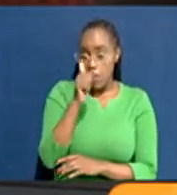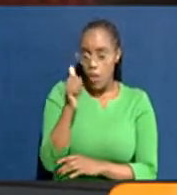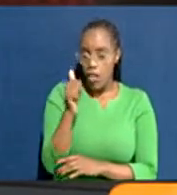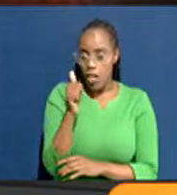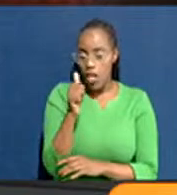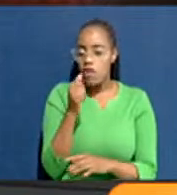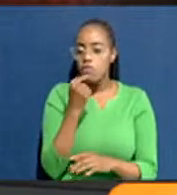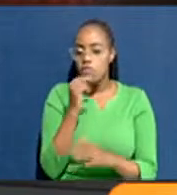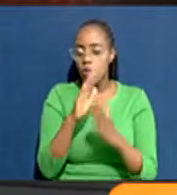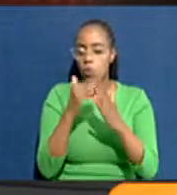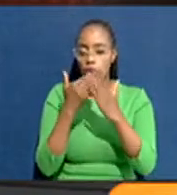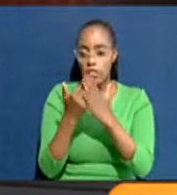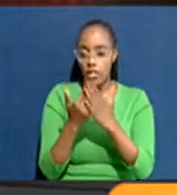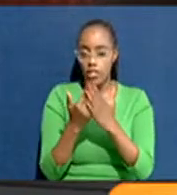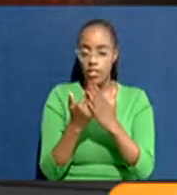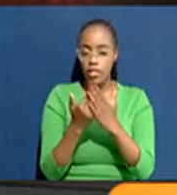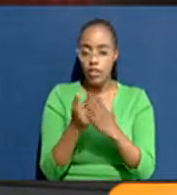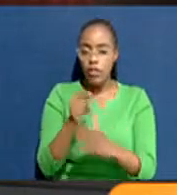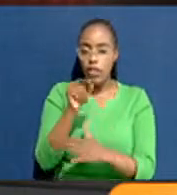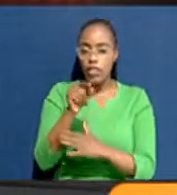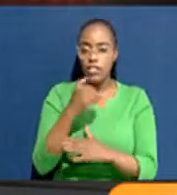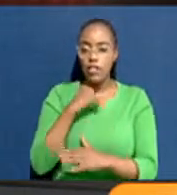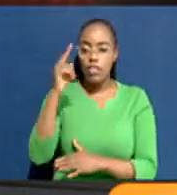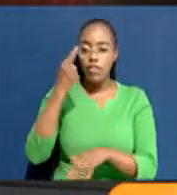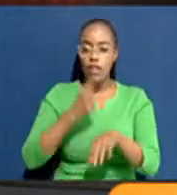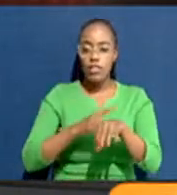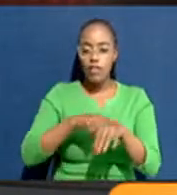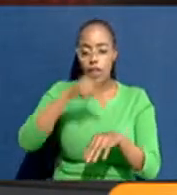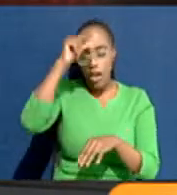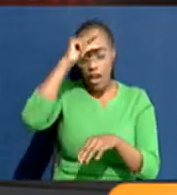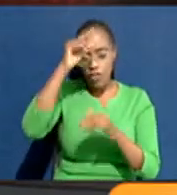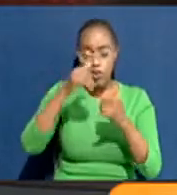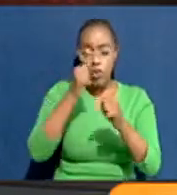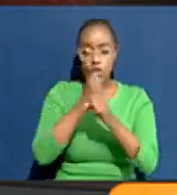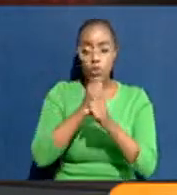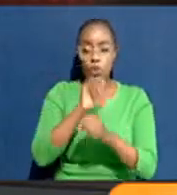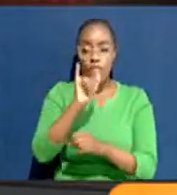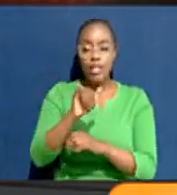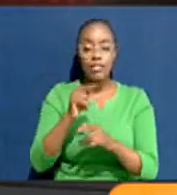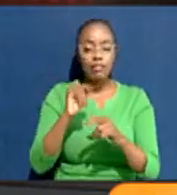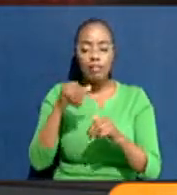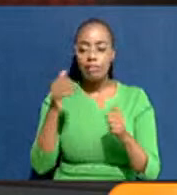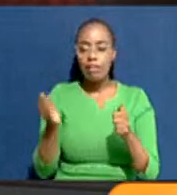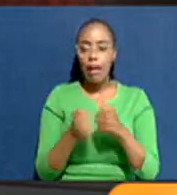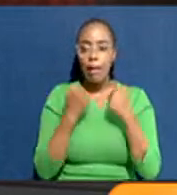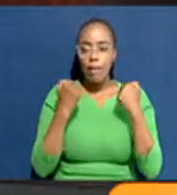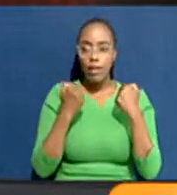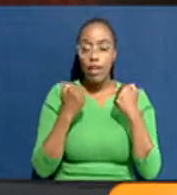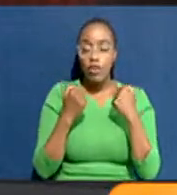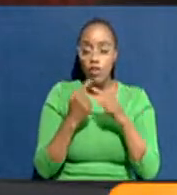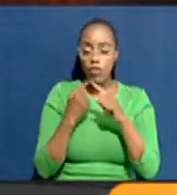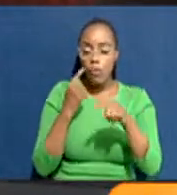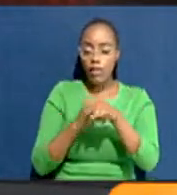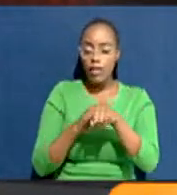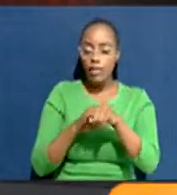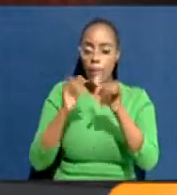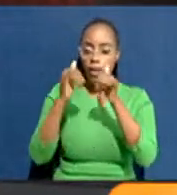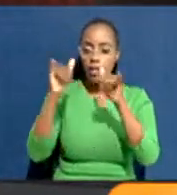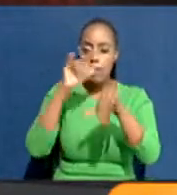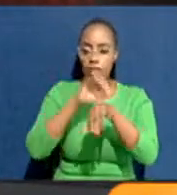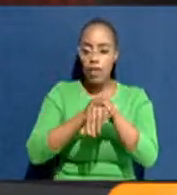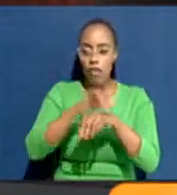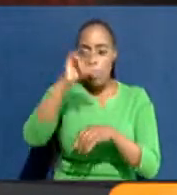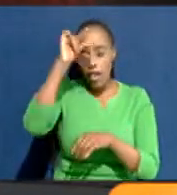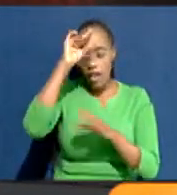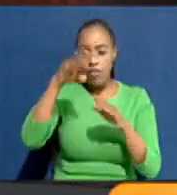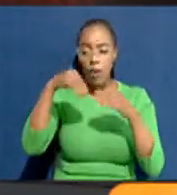as you've suggested, this is not the first time government is trying to do this. Incidentally, from independence, government